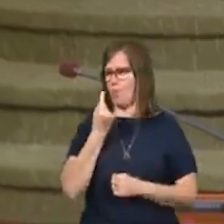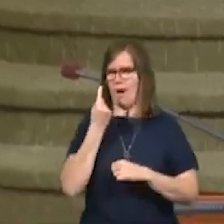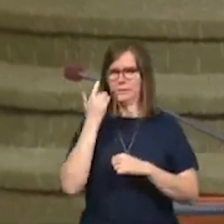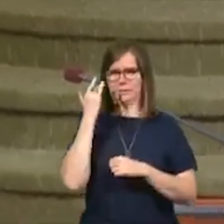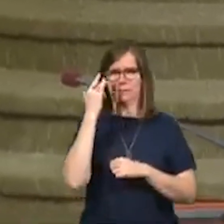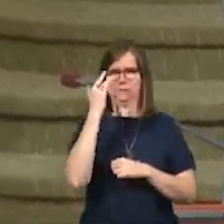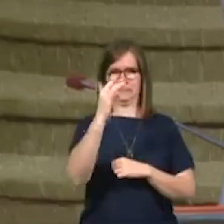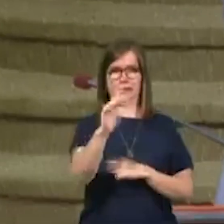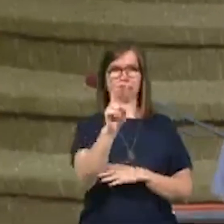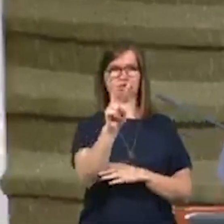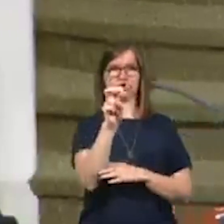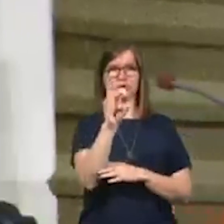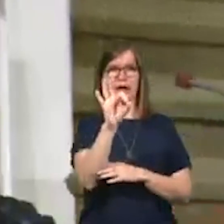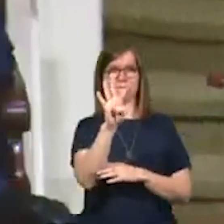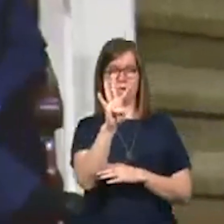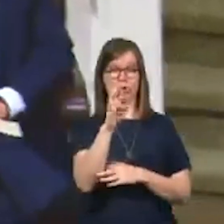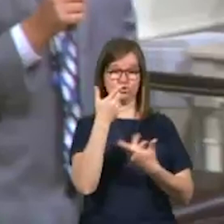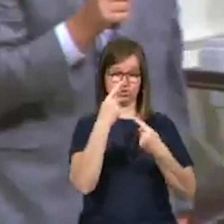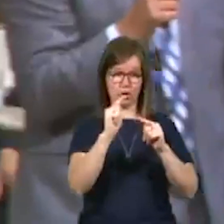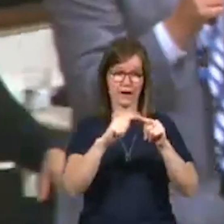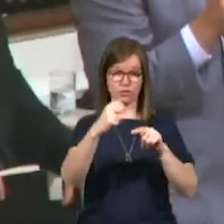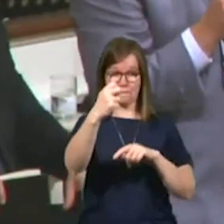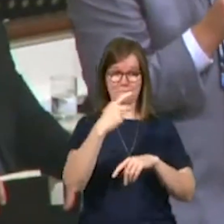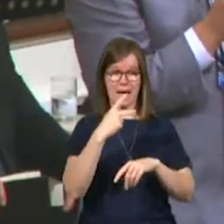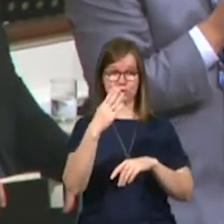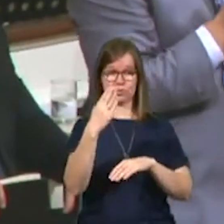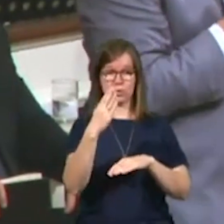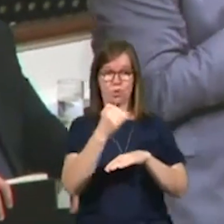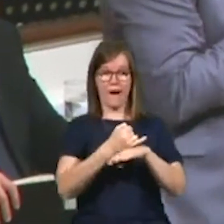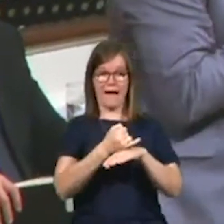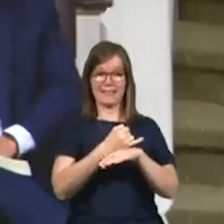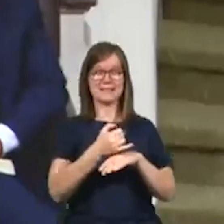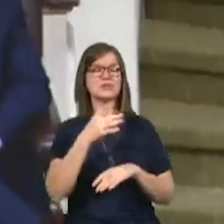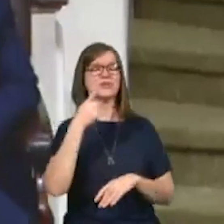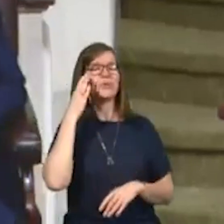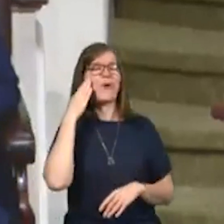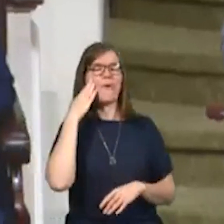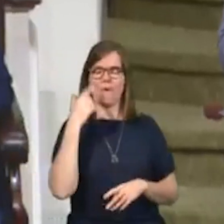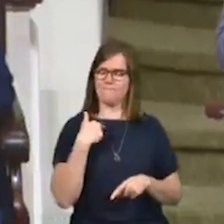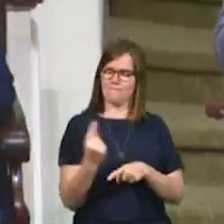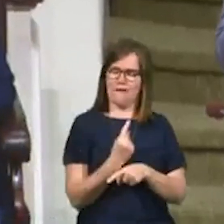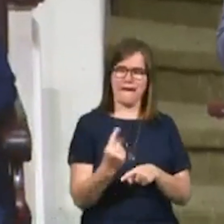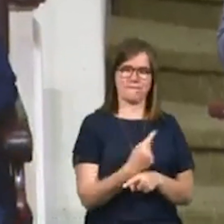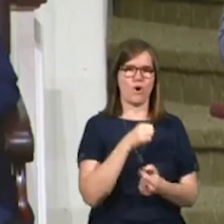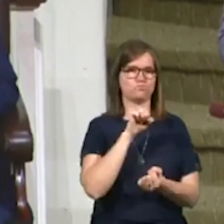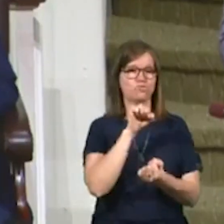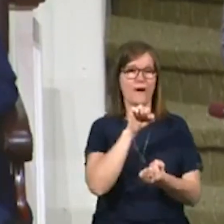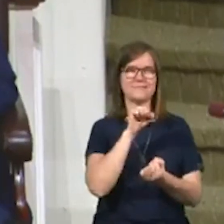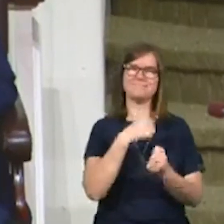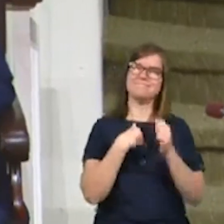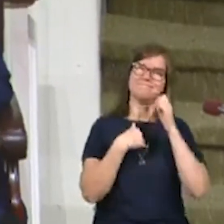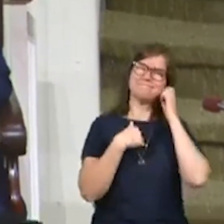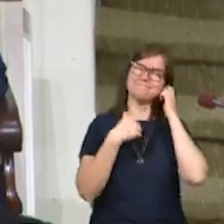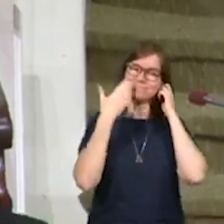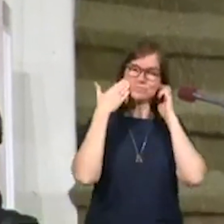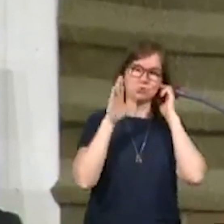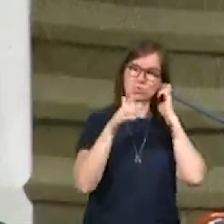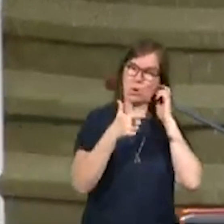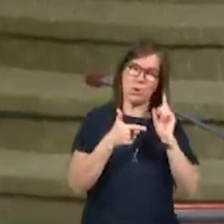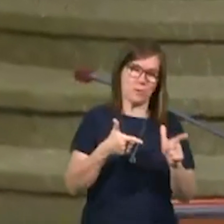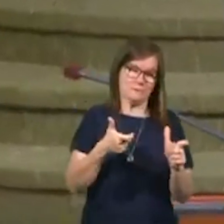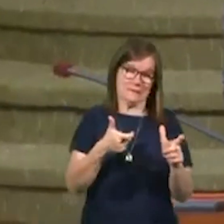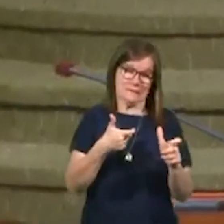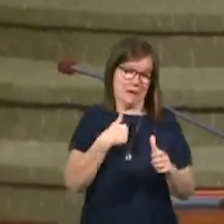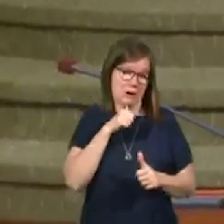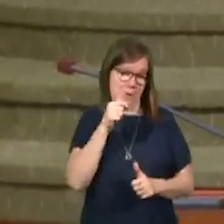294, trying to get back to Blue Island, and you know the fateful. I mean, here I am, I'm driving. I don't know how fast I was going.